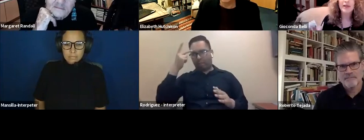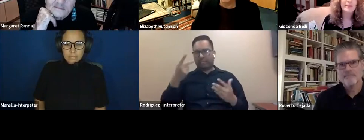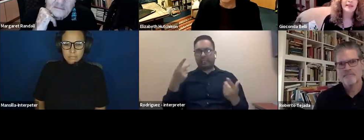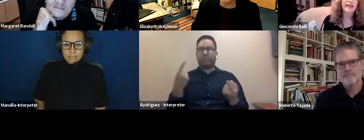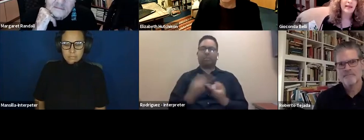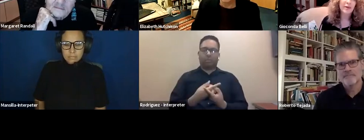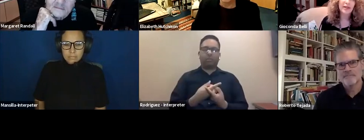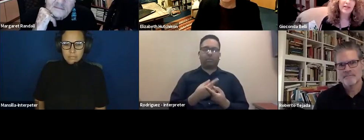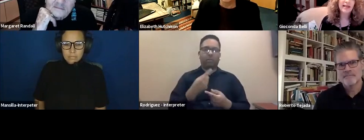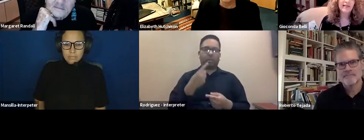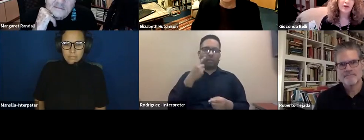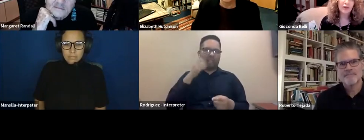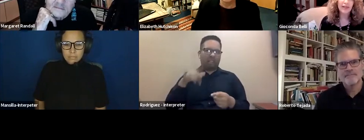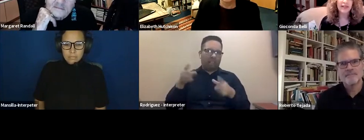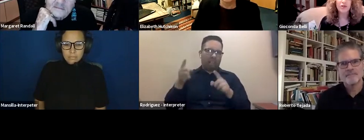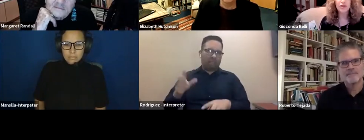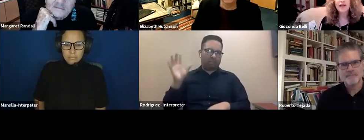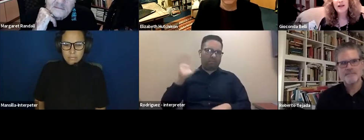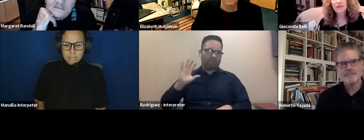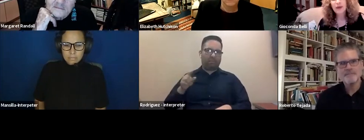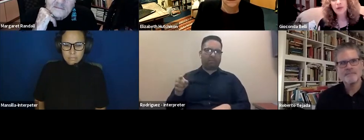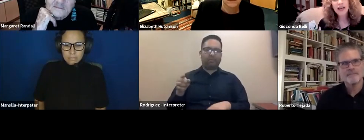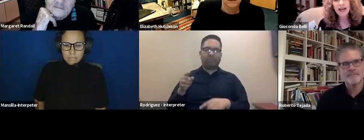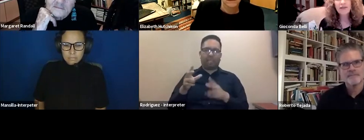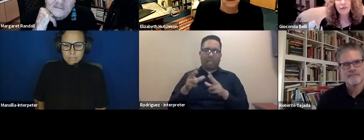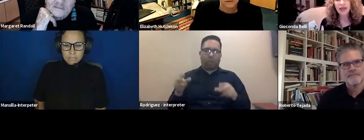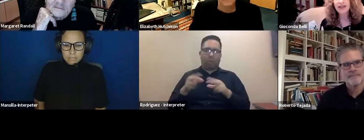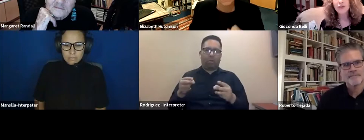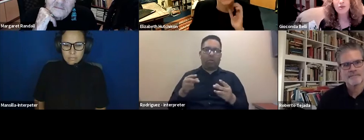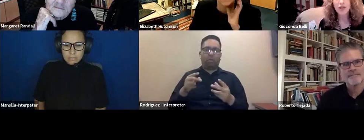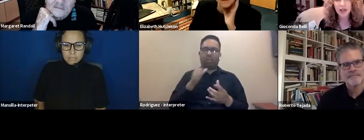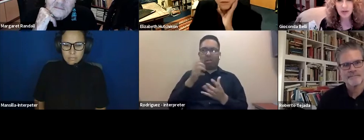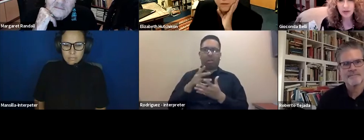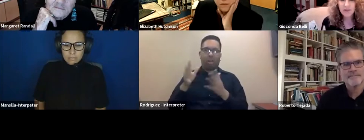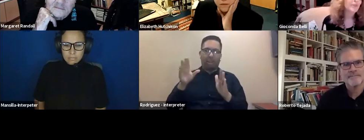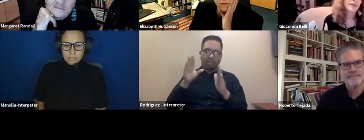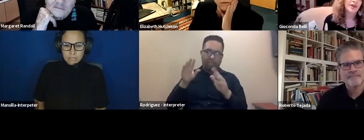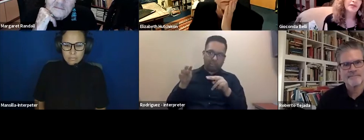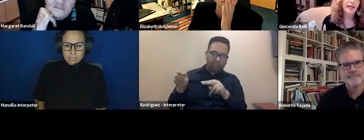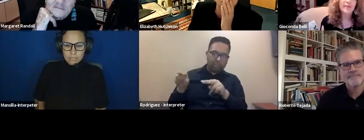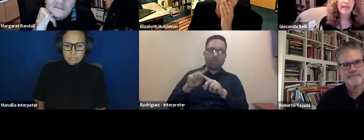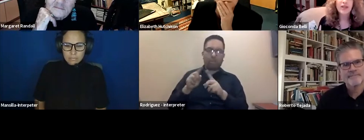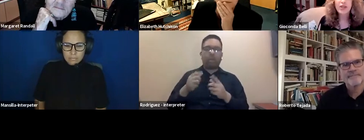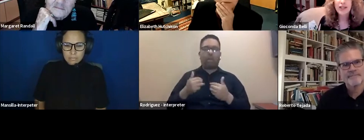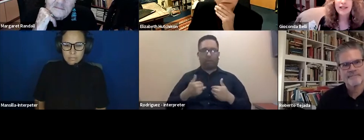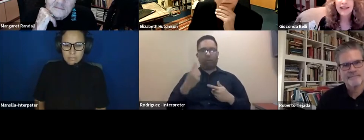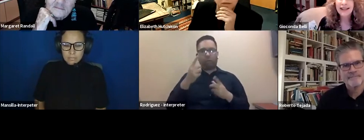was, that's what happened in Nicaragua. It doesn't have a lot of attention. But we have, we have an association of